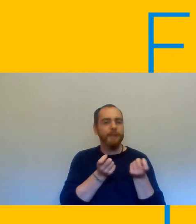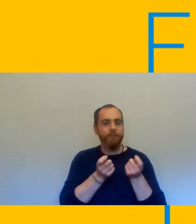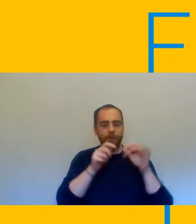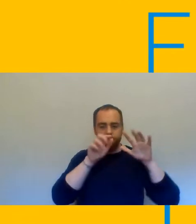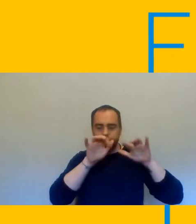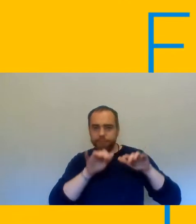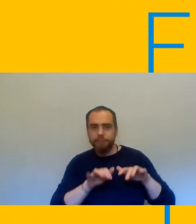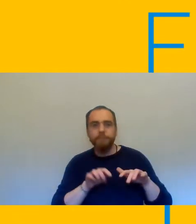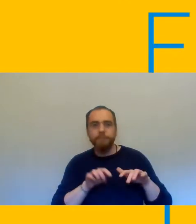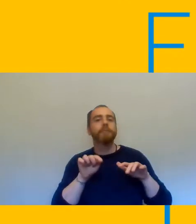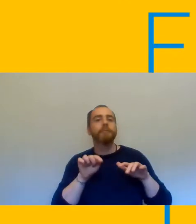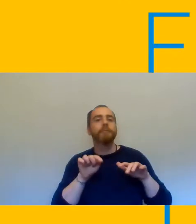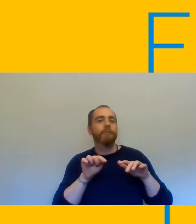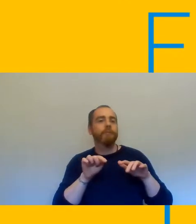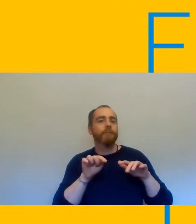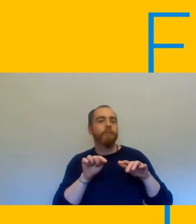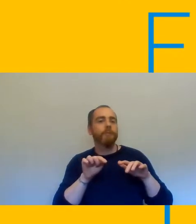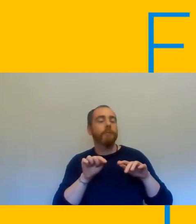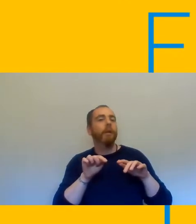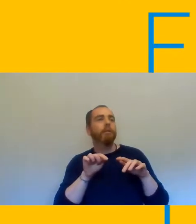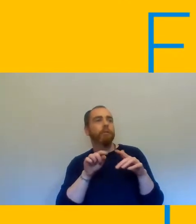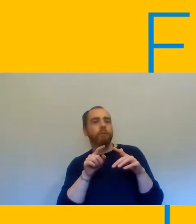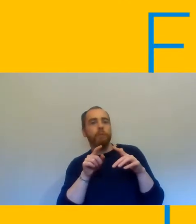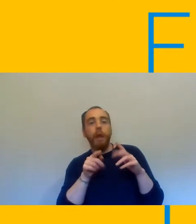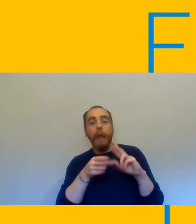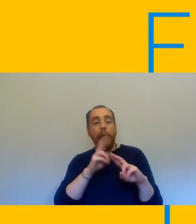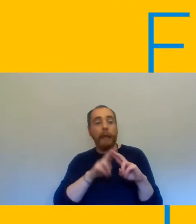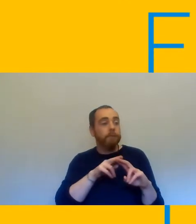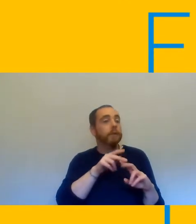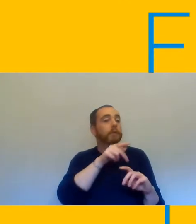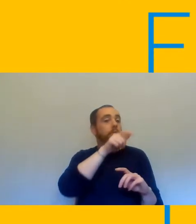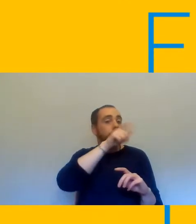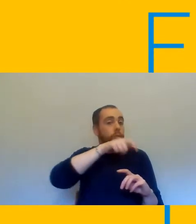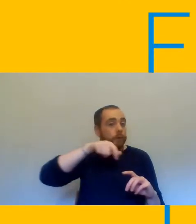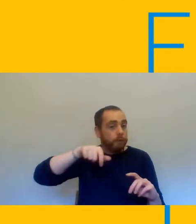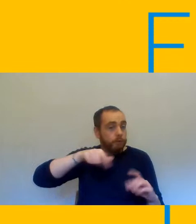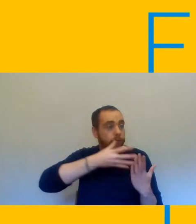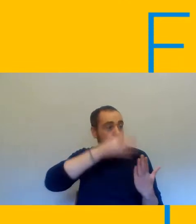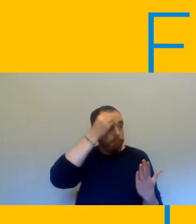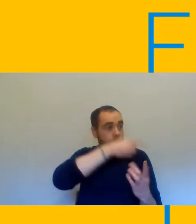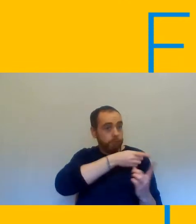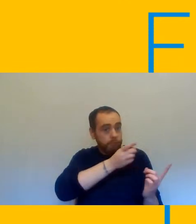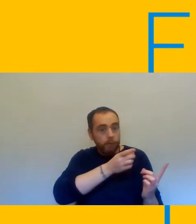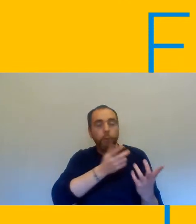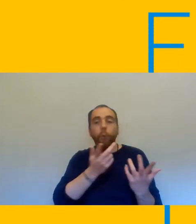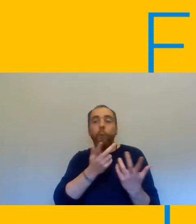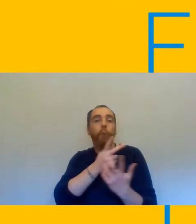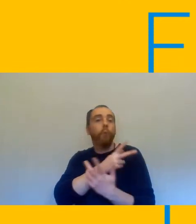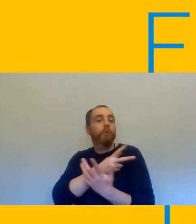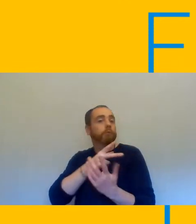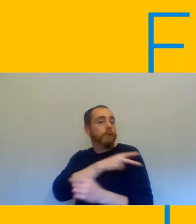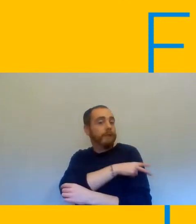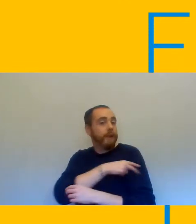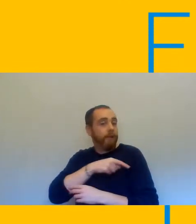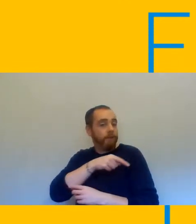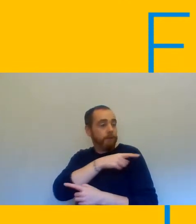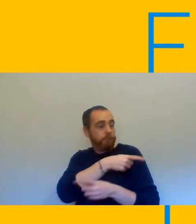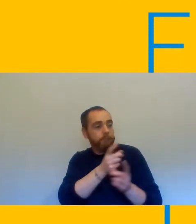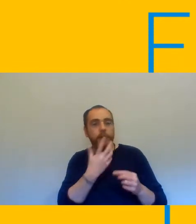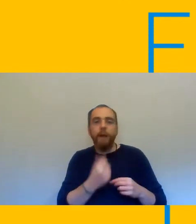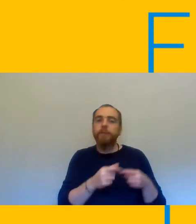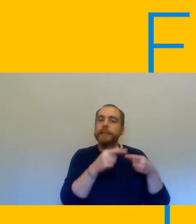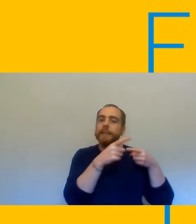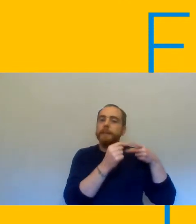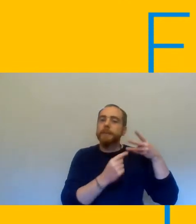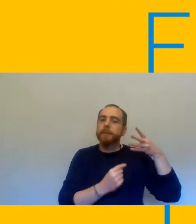displaying or even staff or particularly learners start displaying symptoms of covid now um i